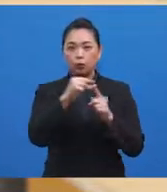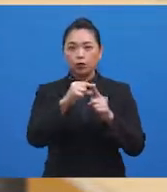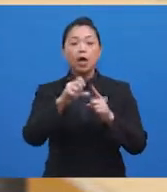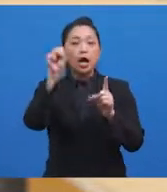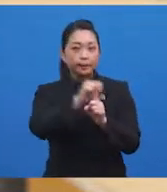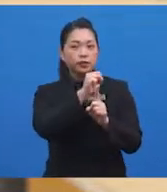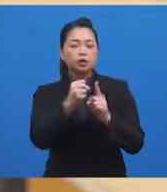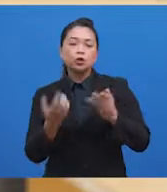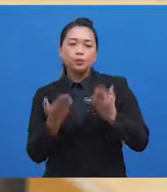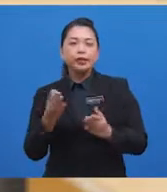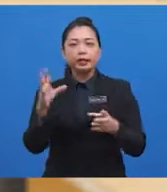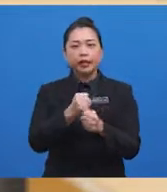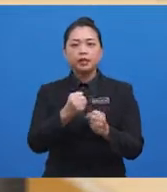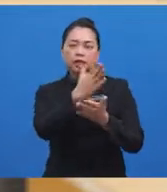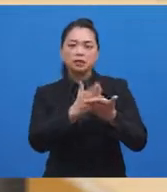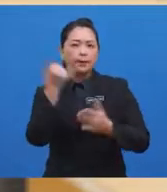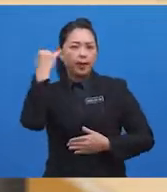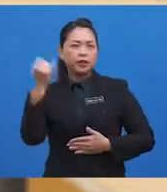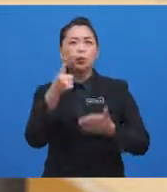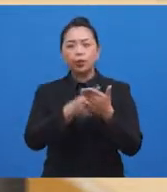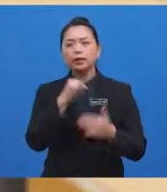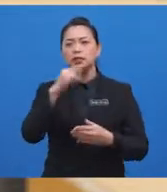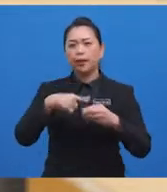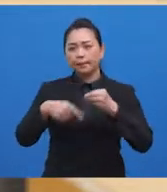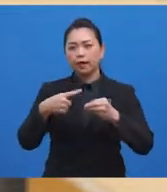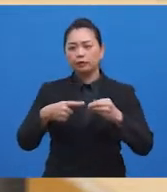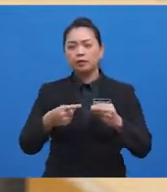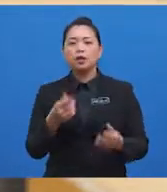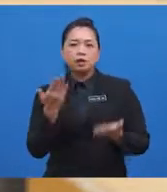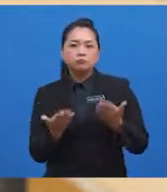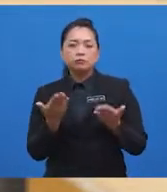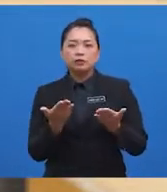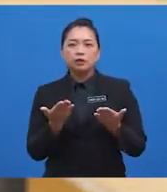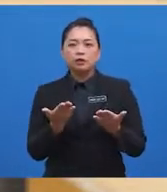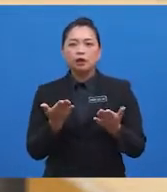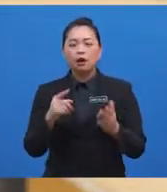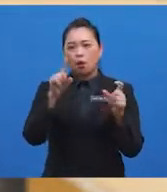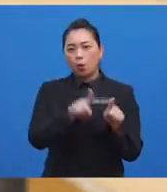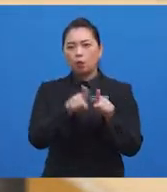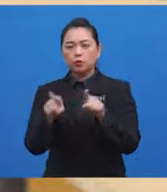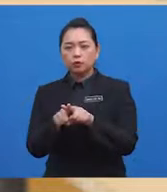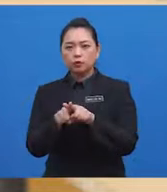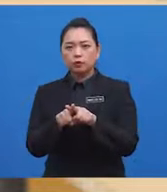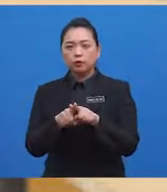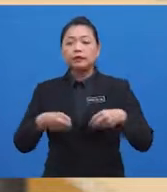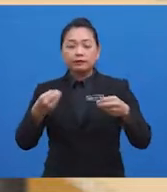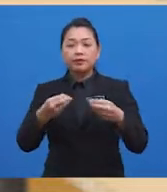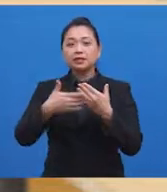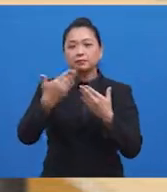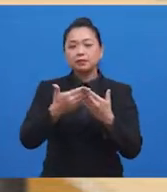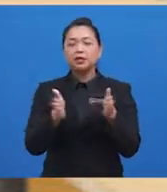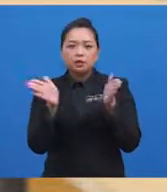you may get some ideas what it is about. It may also help greatly if a simple and small